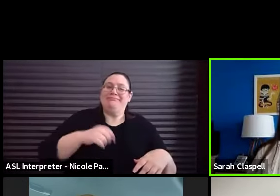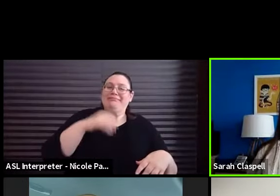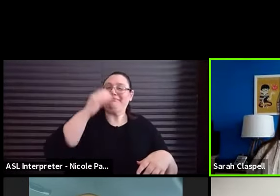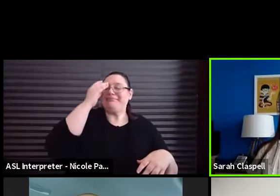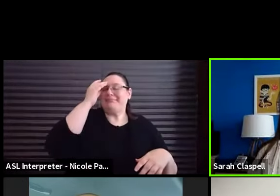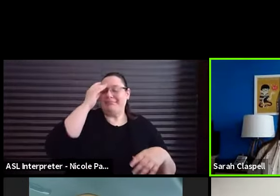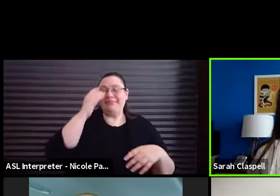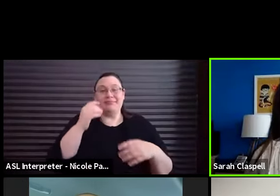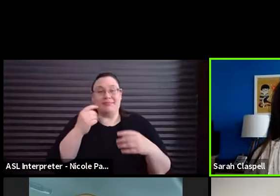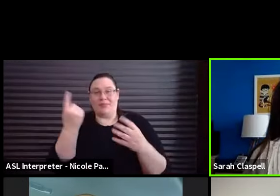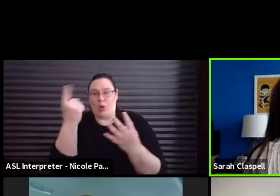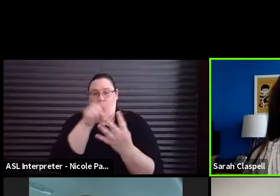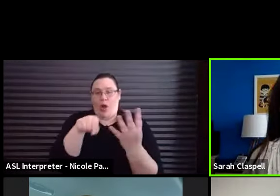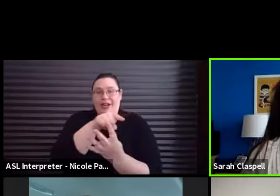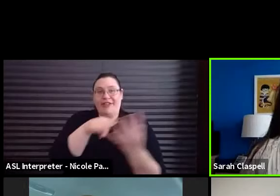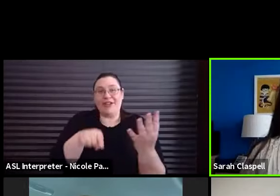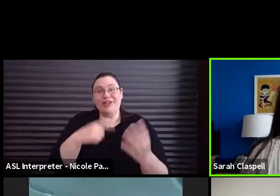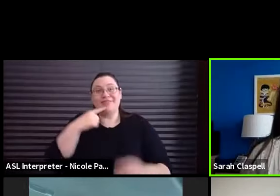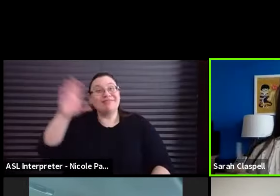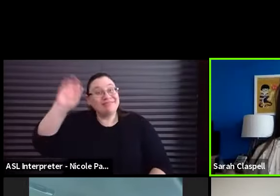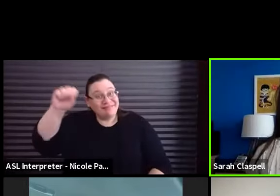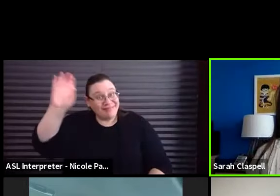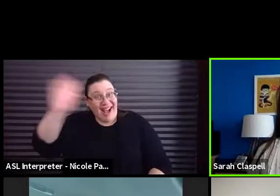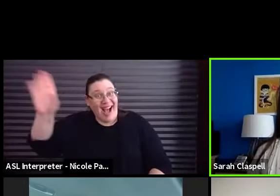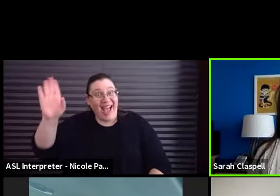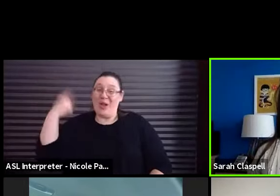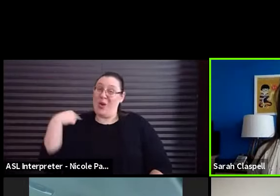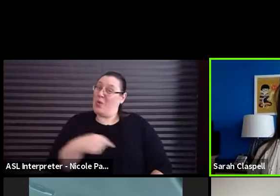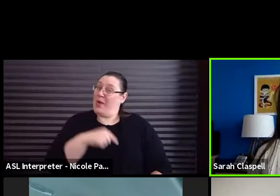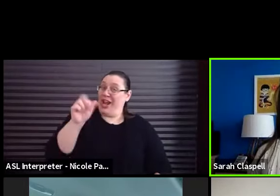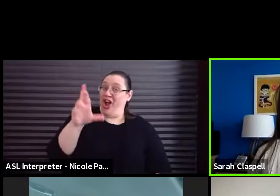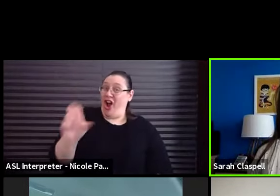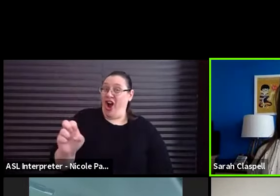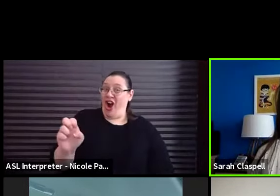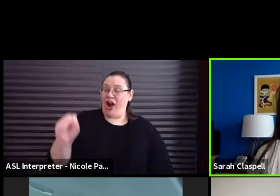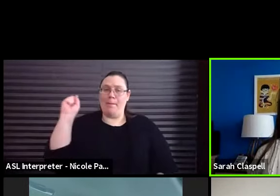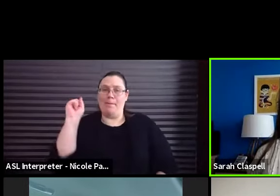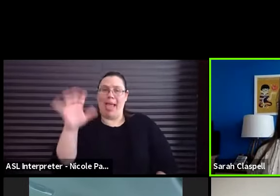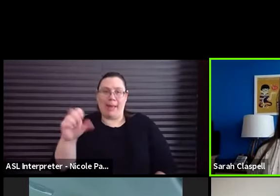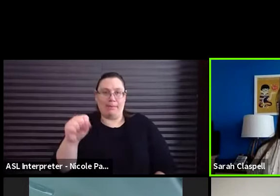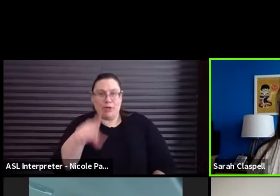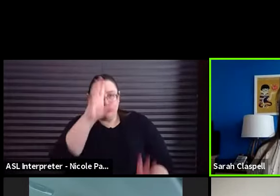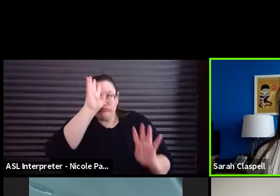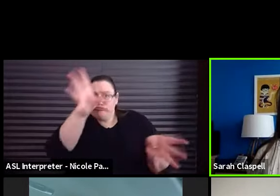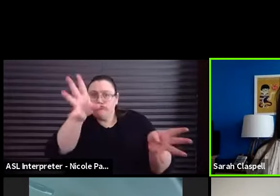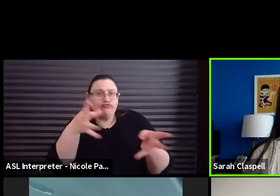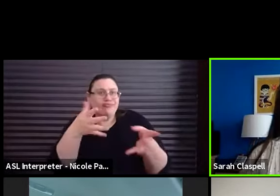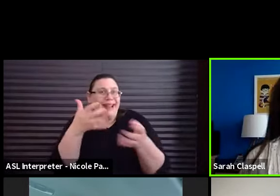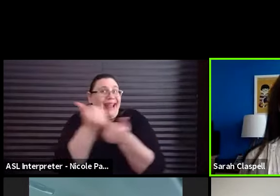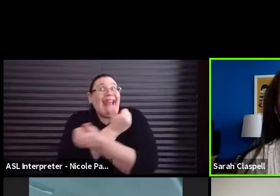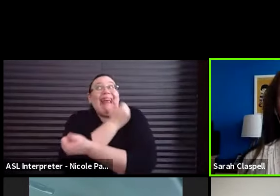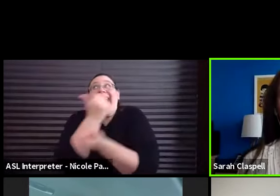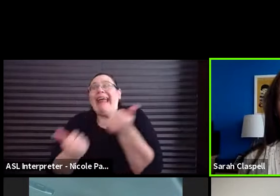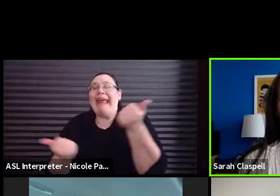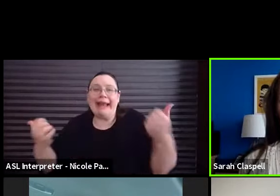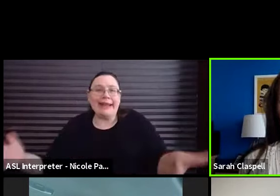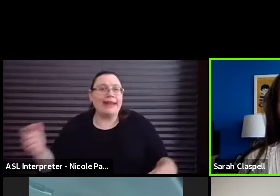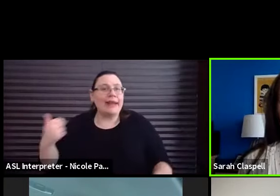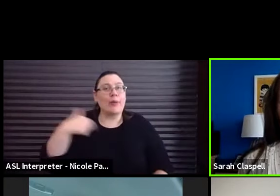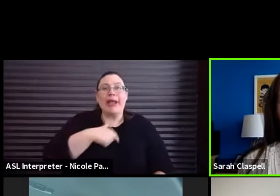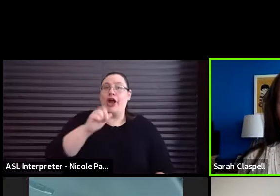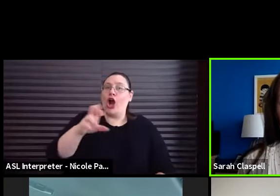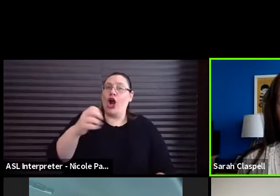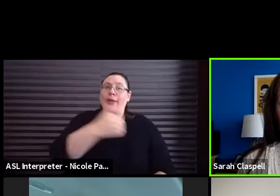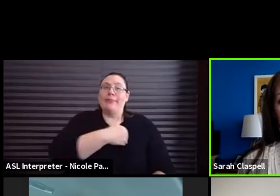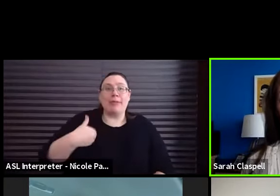One of you will say, hi, yeah, we are. And then label what it is that you are. It can be anything in the world. We are members of a boy